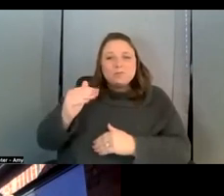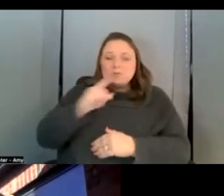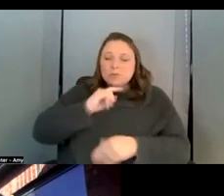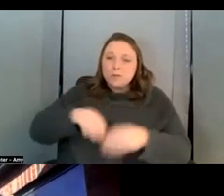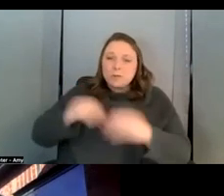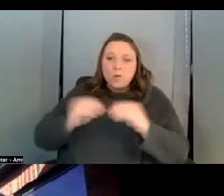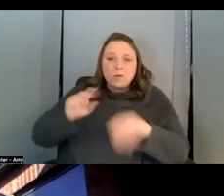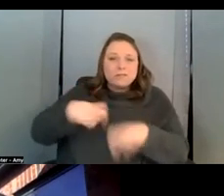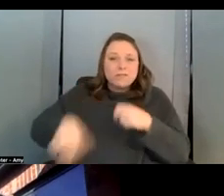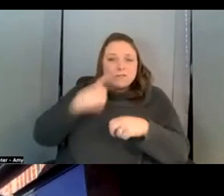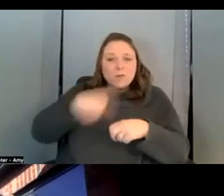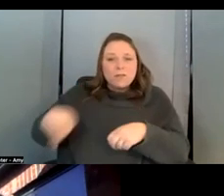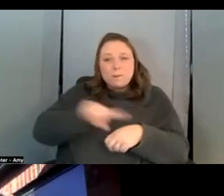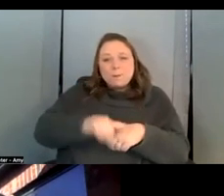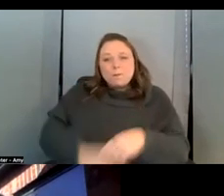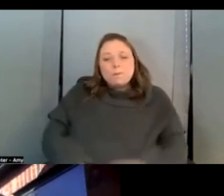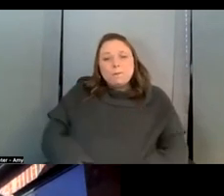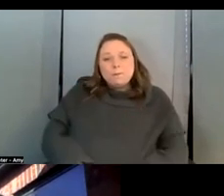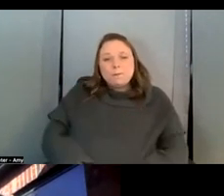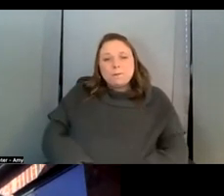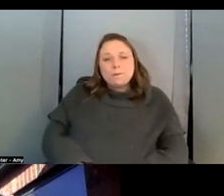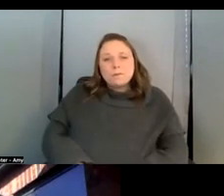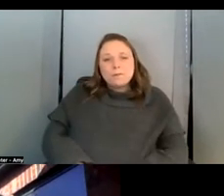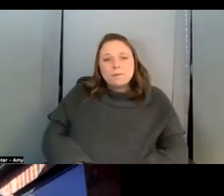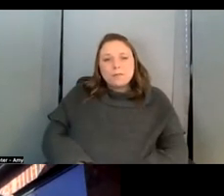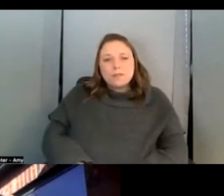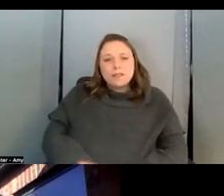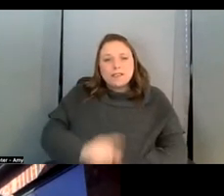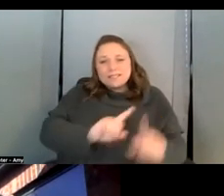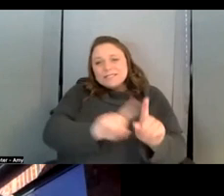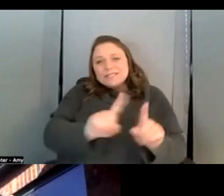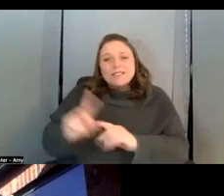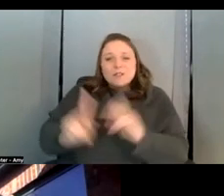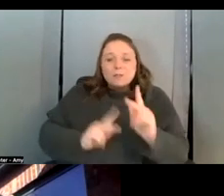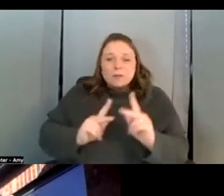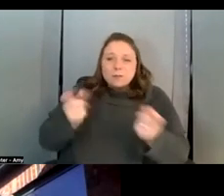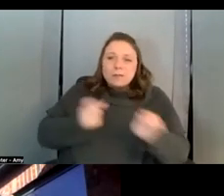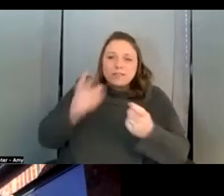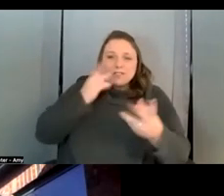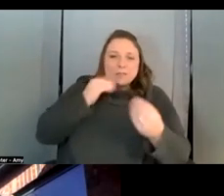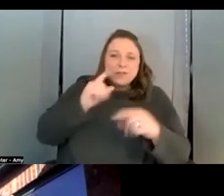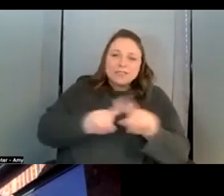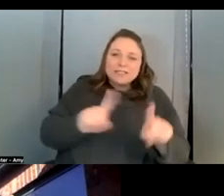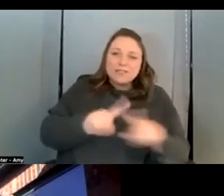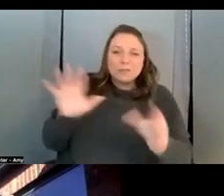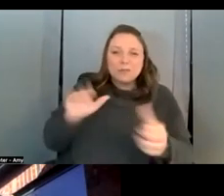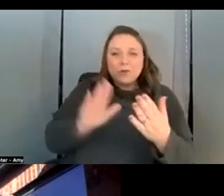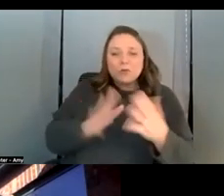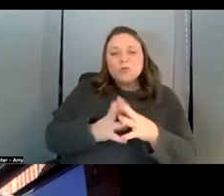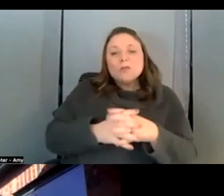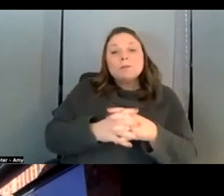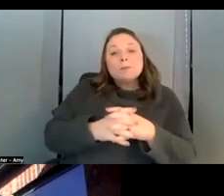uh different people manage experience differently but yeah